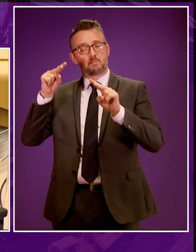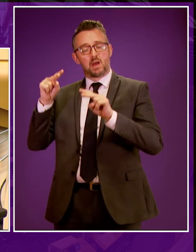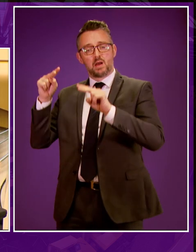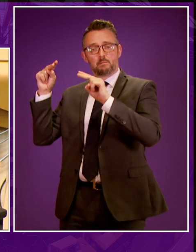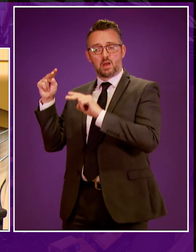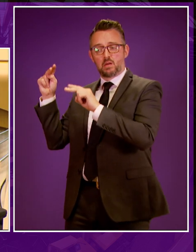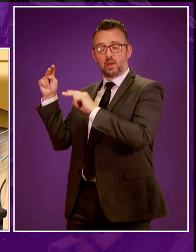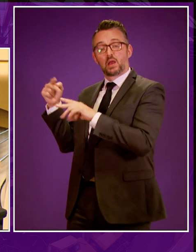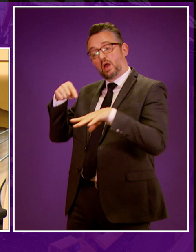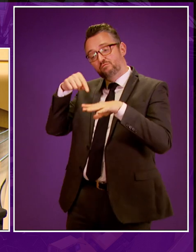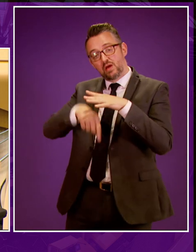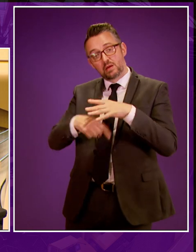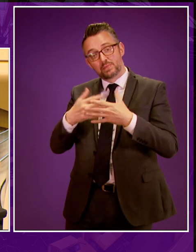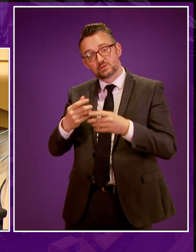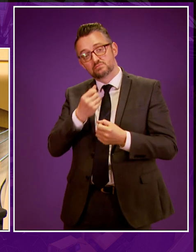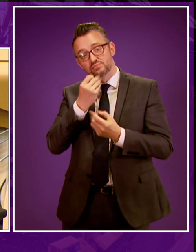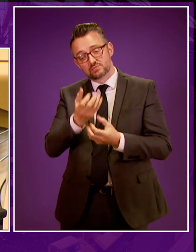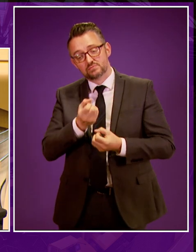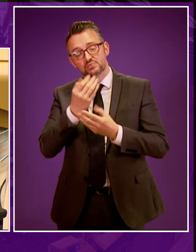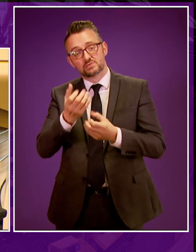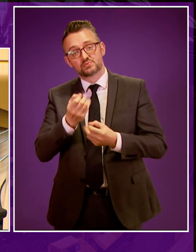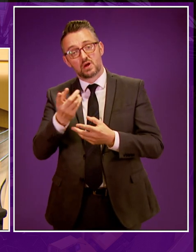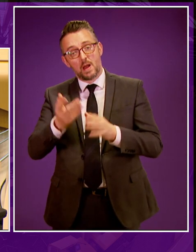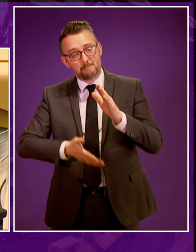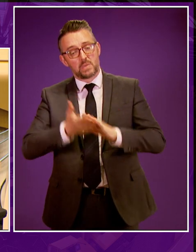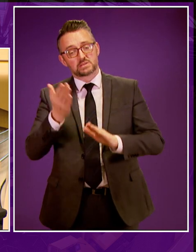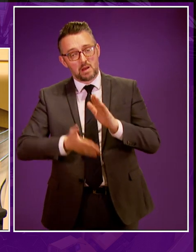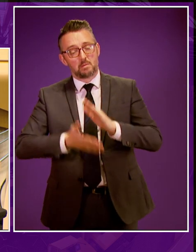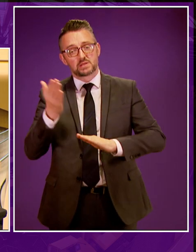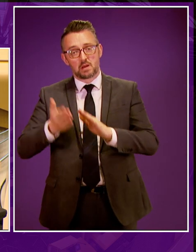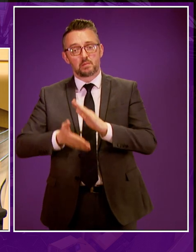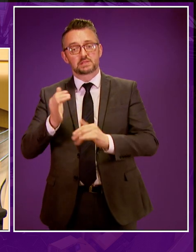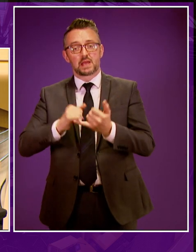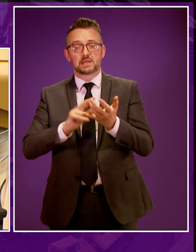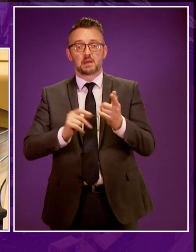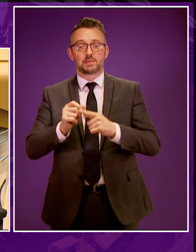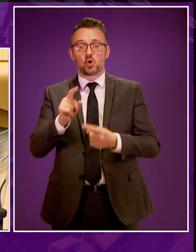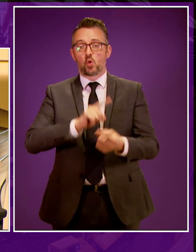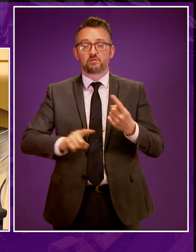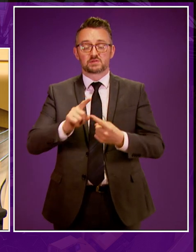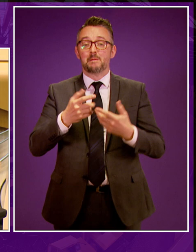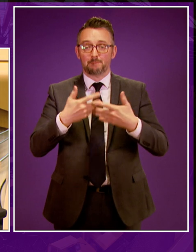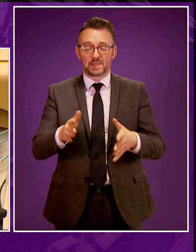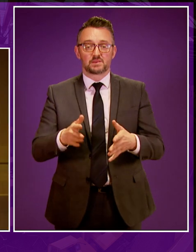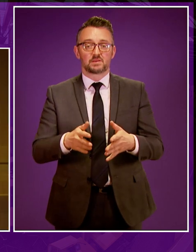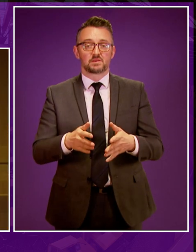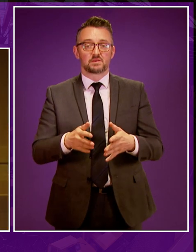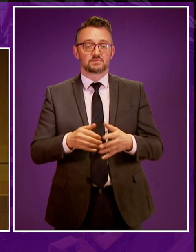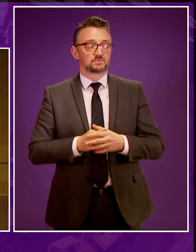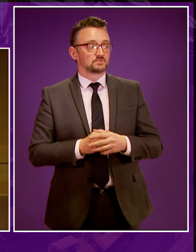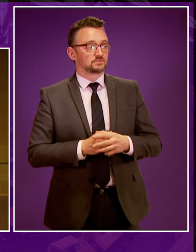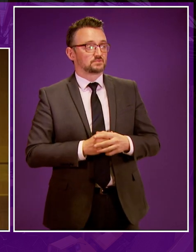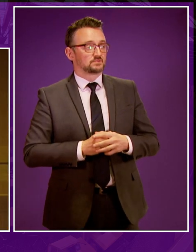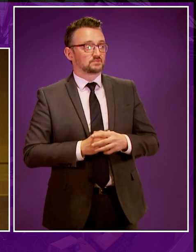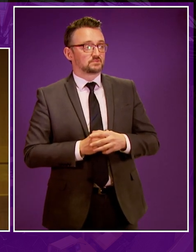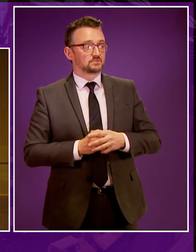times has fracking been mentioned and overwhelmingly passed by a claim of ban on fracking in the SNP party conference? Neil Finlay.